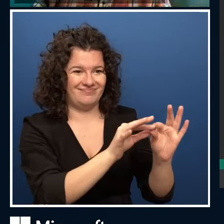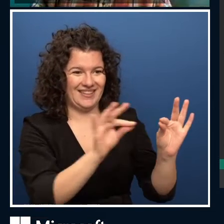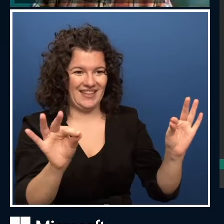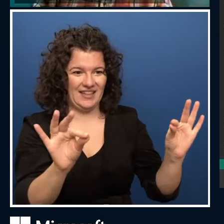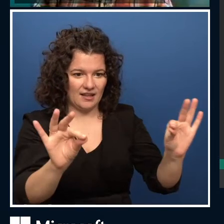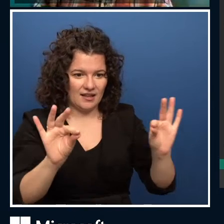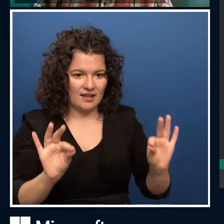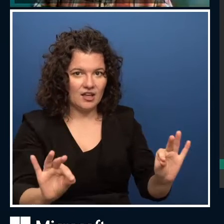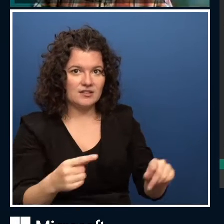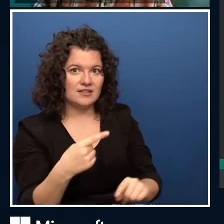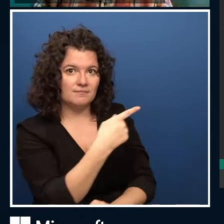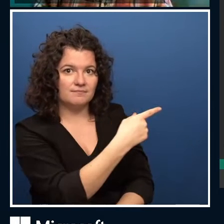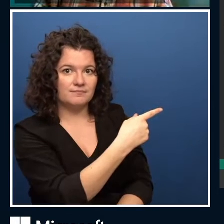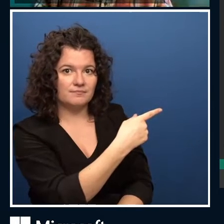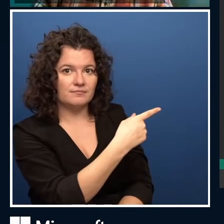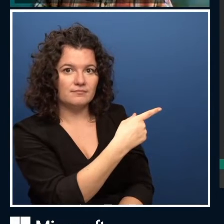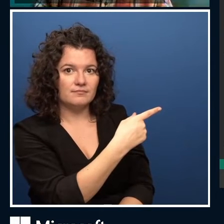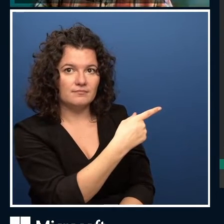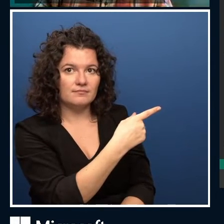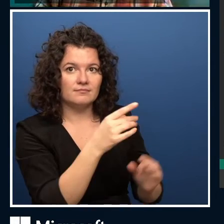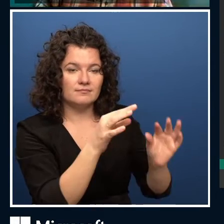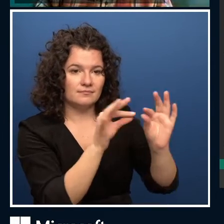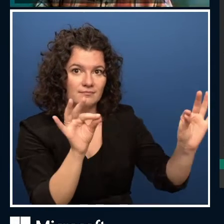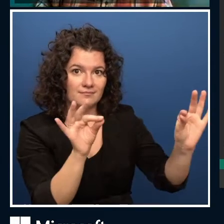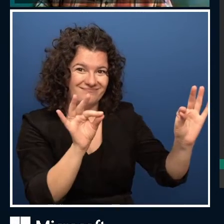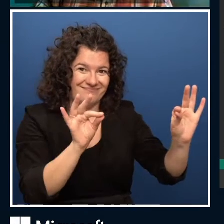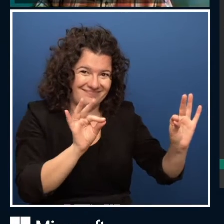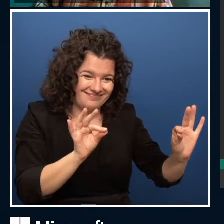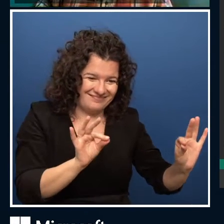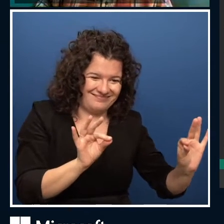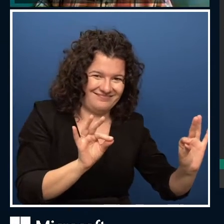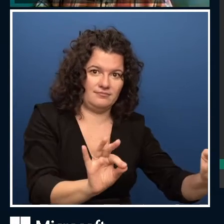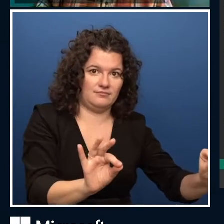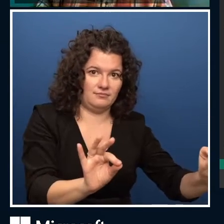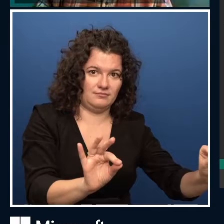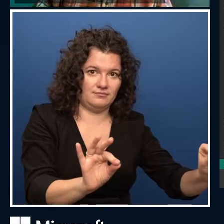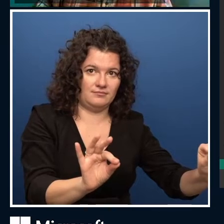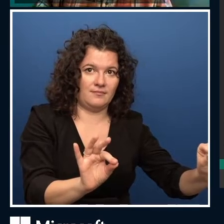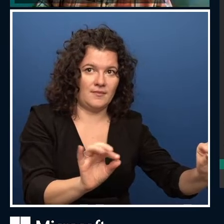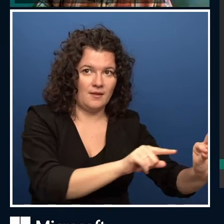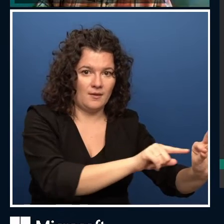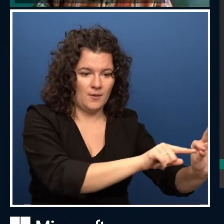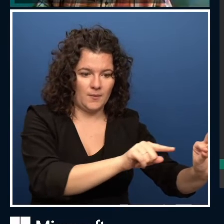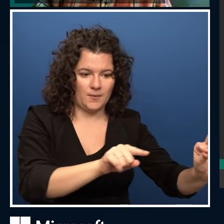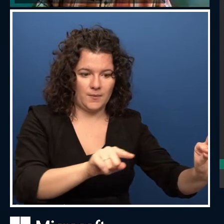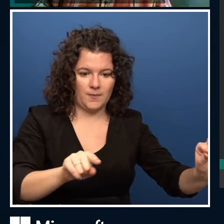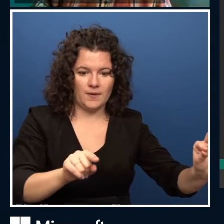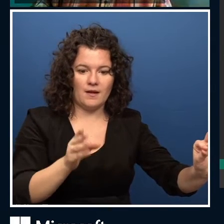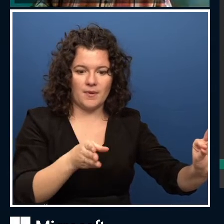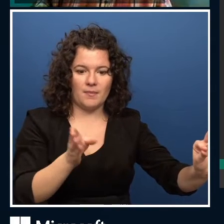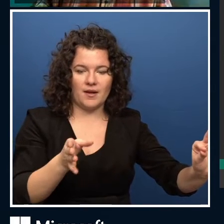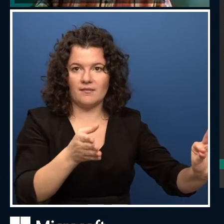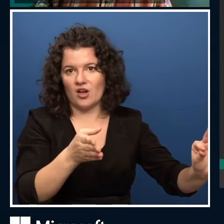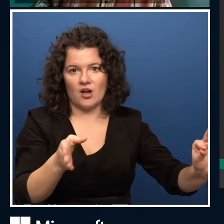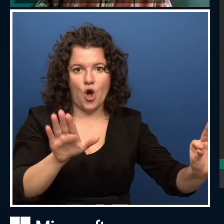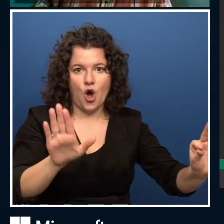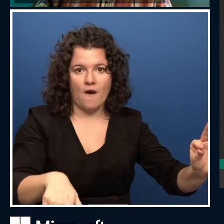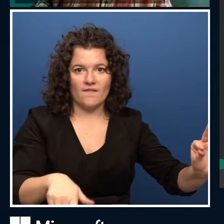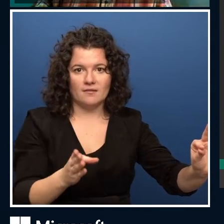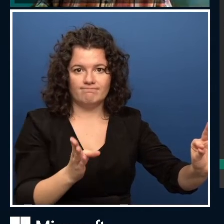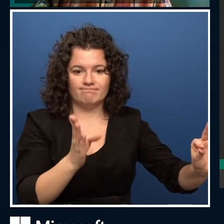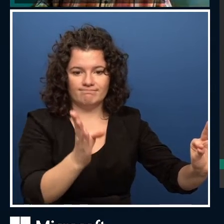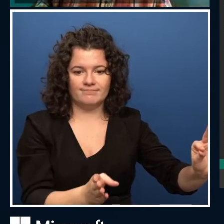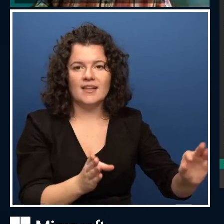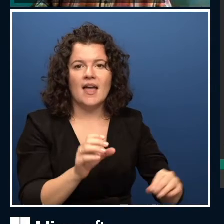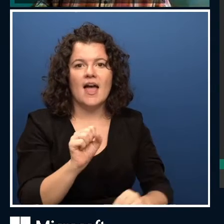You need to make sure to remove some trailing things from the endpoint, just leaving the server name here. And after